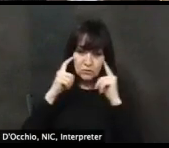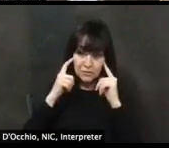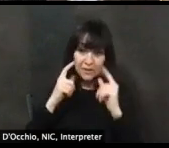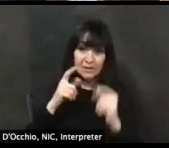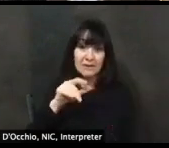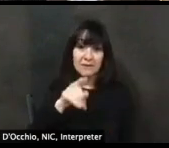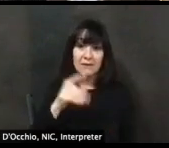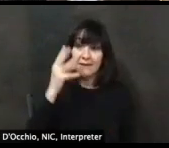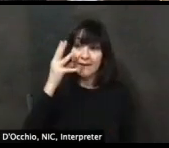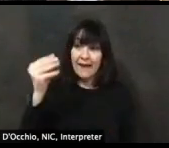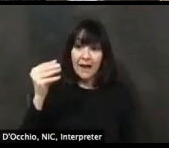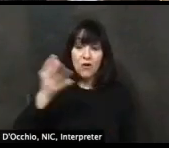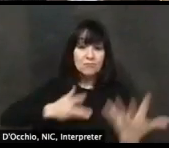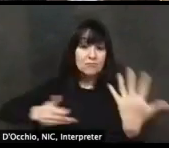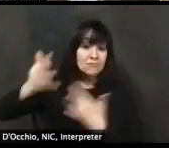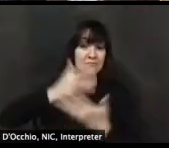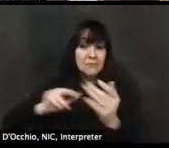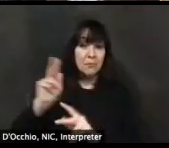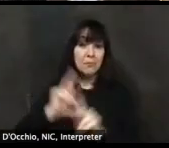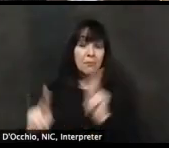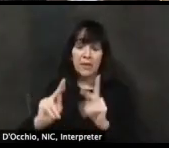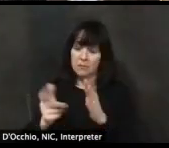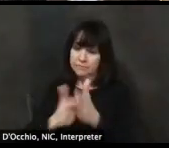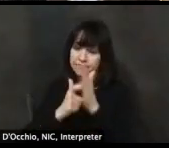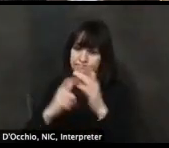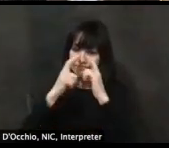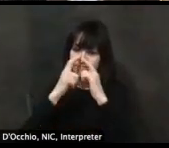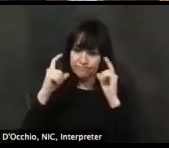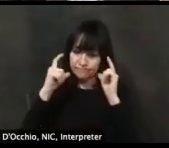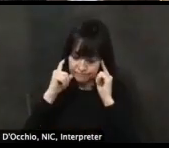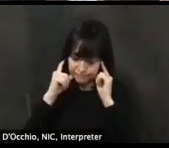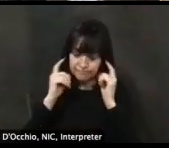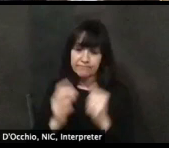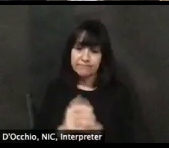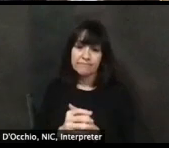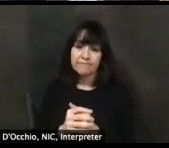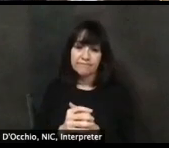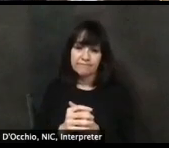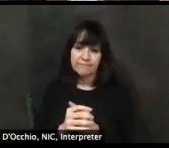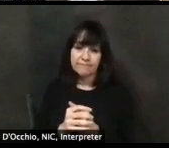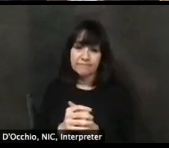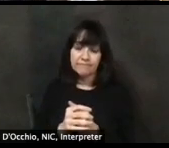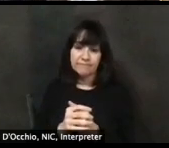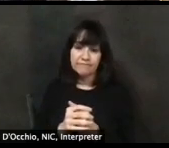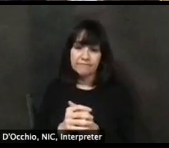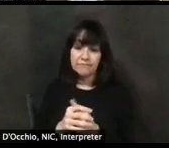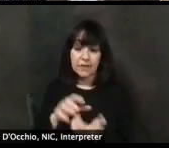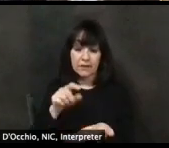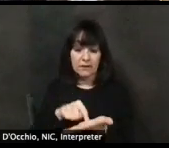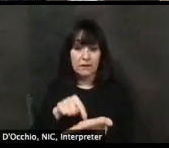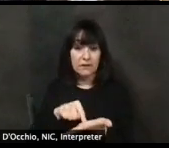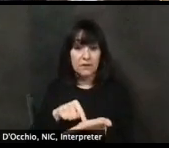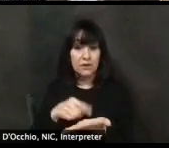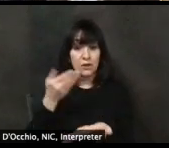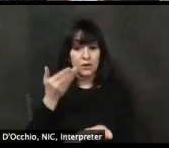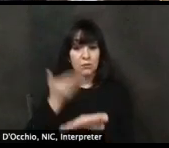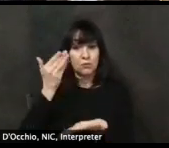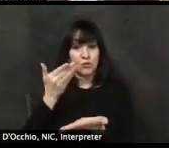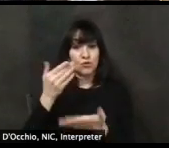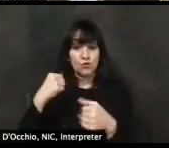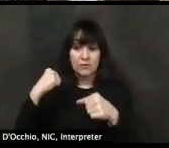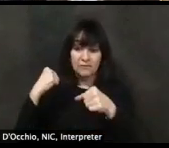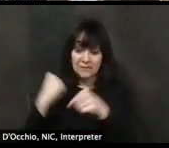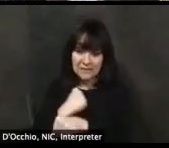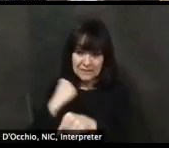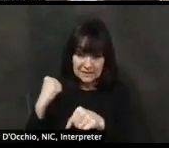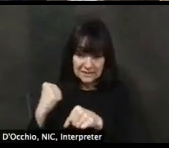And, uh, we do know that, uh, we don't have the data on the, uh, the, the, all the particulars